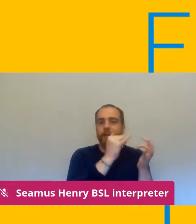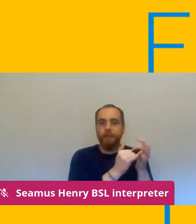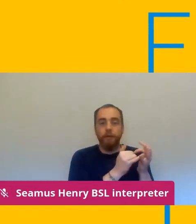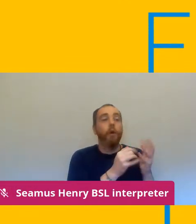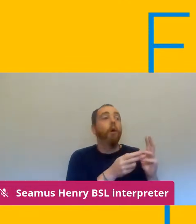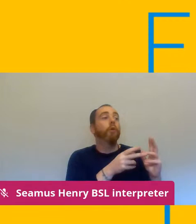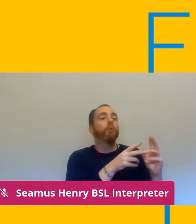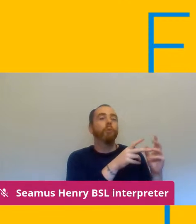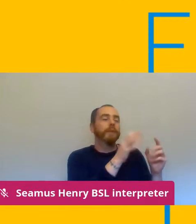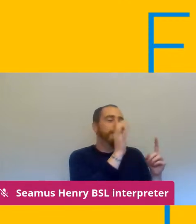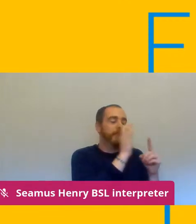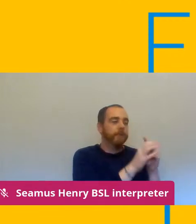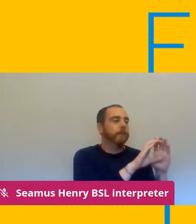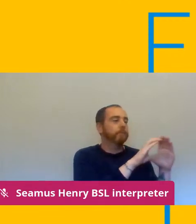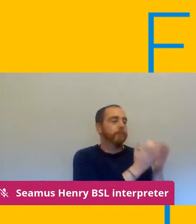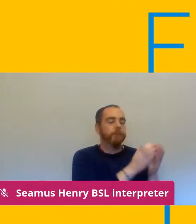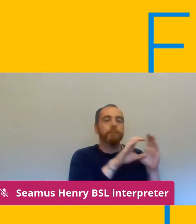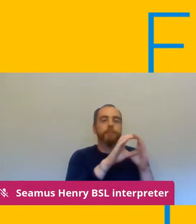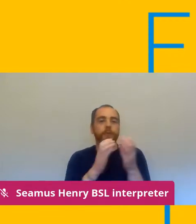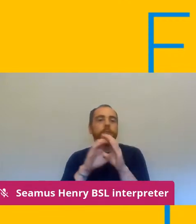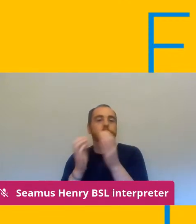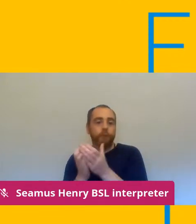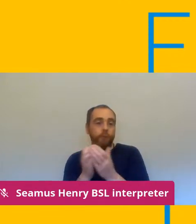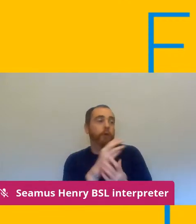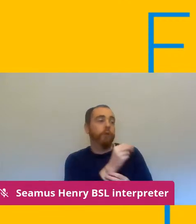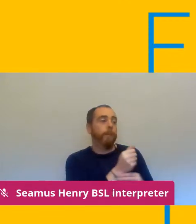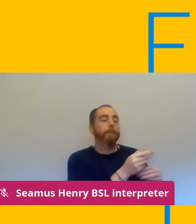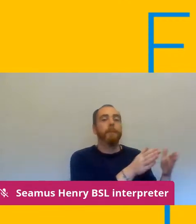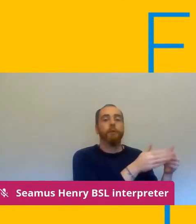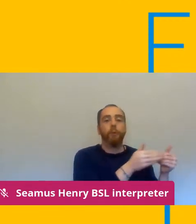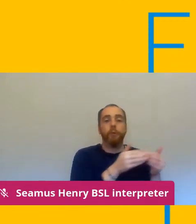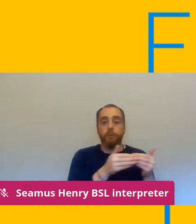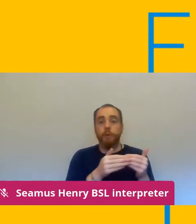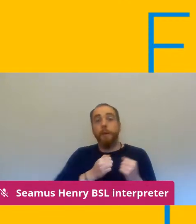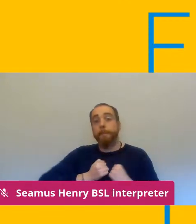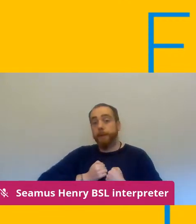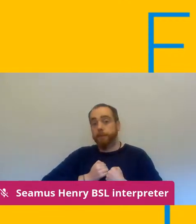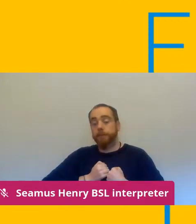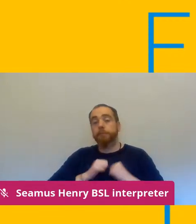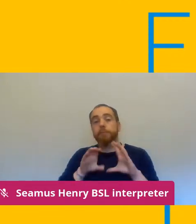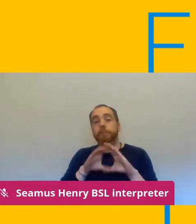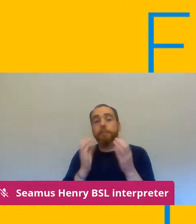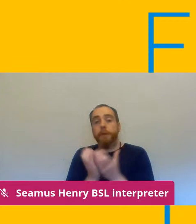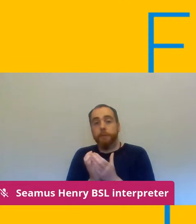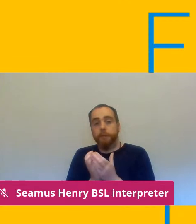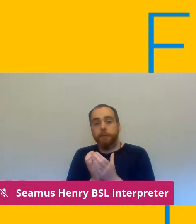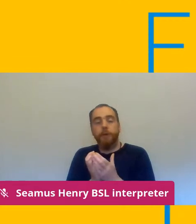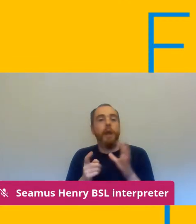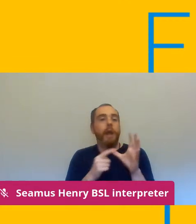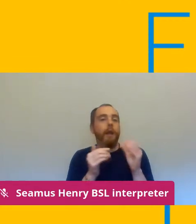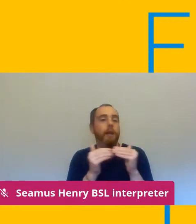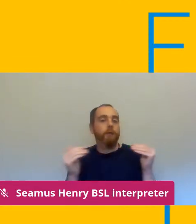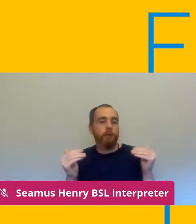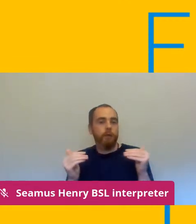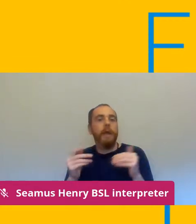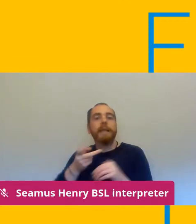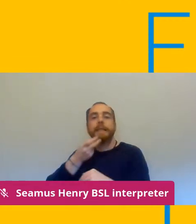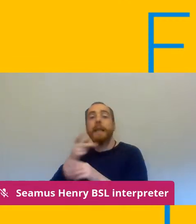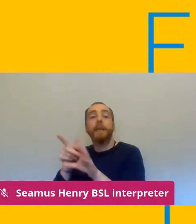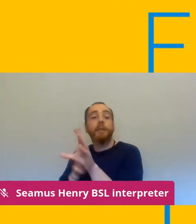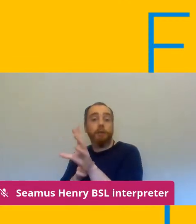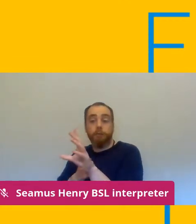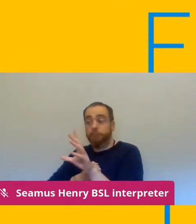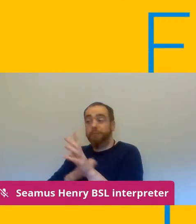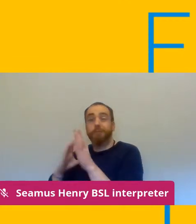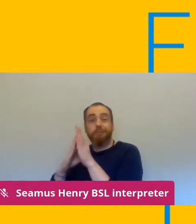that i'm working in in a levels we have our second years who are in one bubble that's being closed down and the last years are still coming